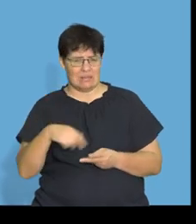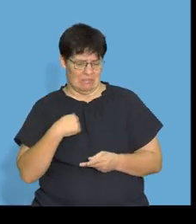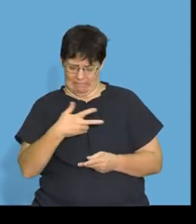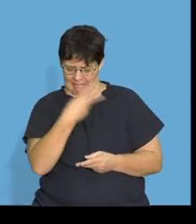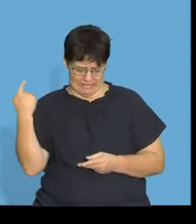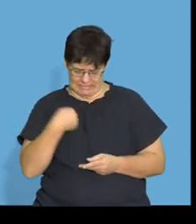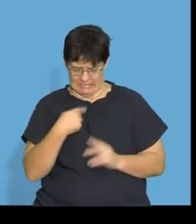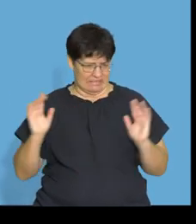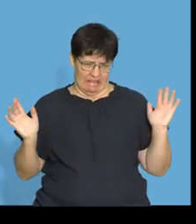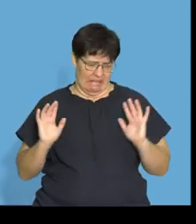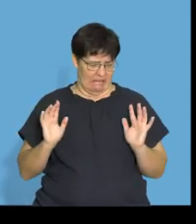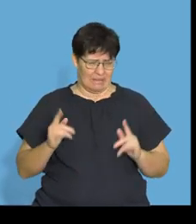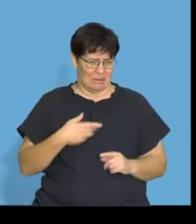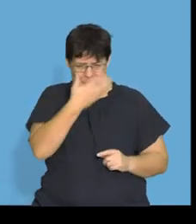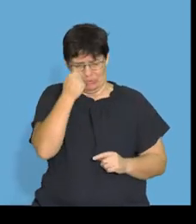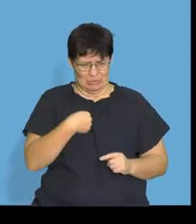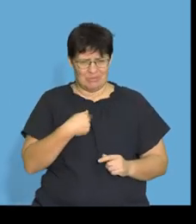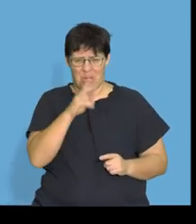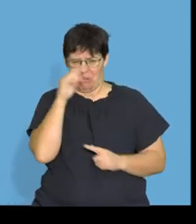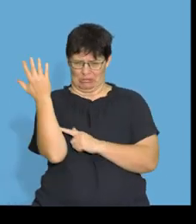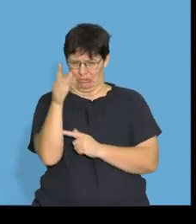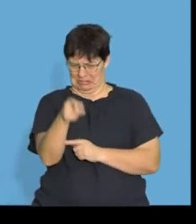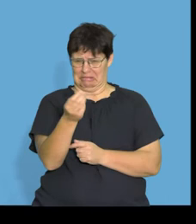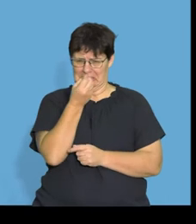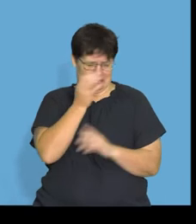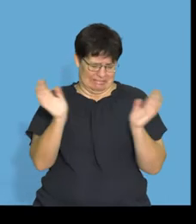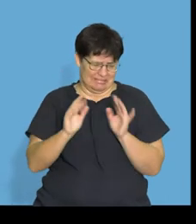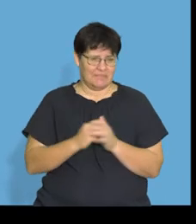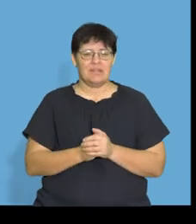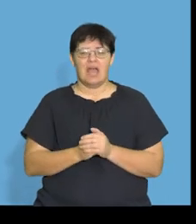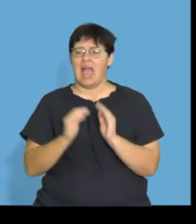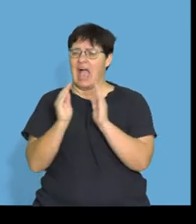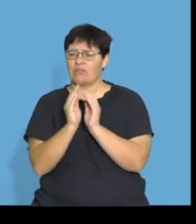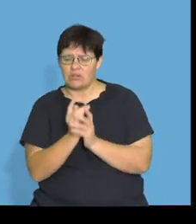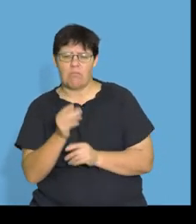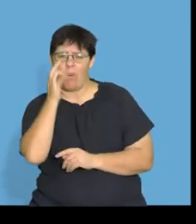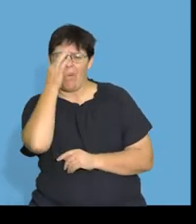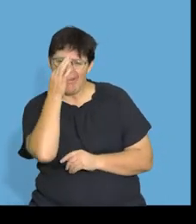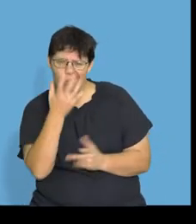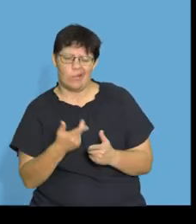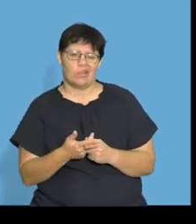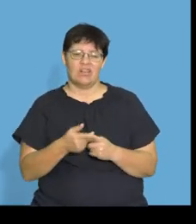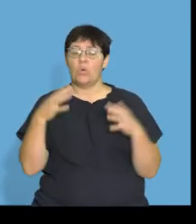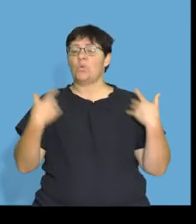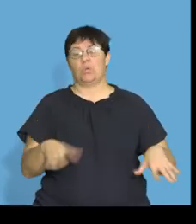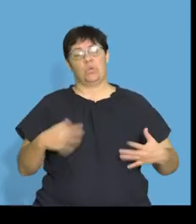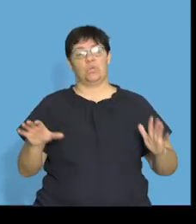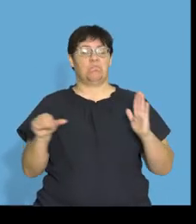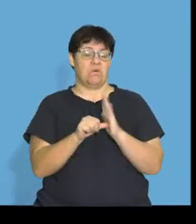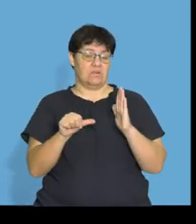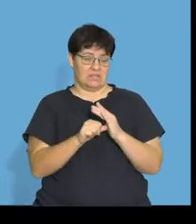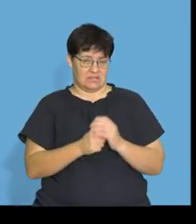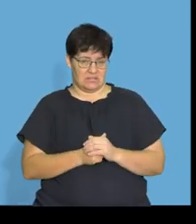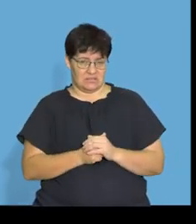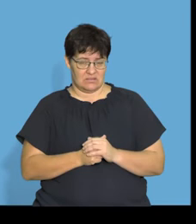Broccoli. I hate broccoli, all right? I don't know why. It looks like a tree, right? Avocado pear, the oils, they're